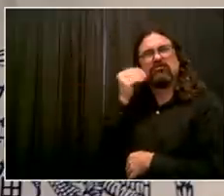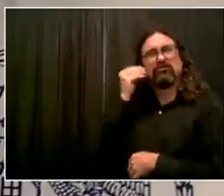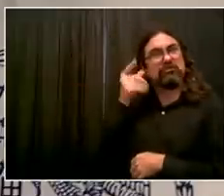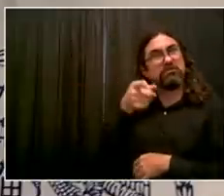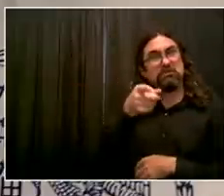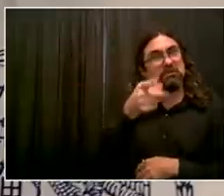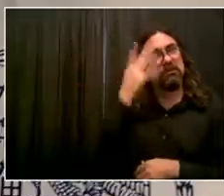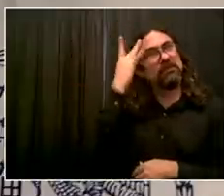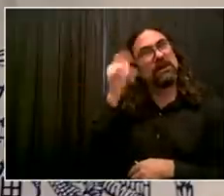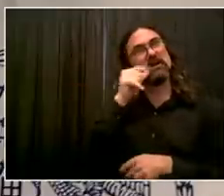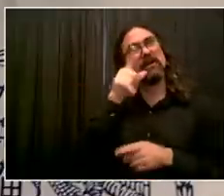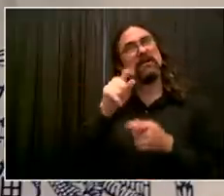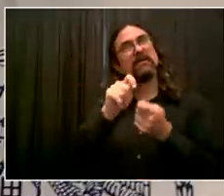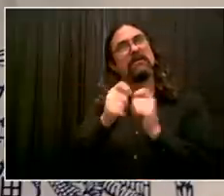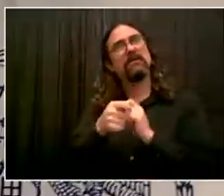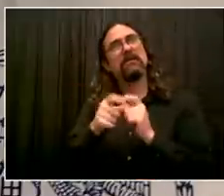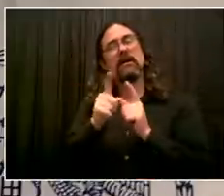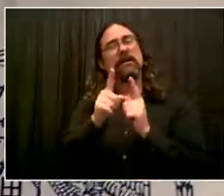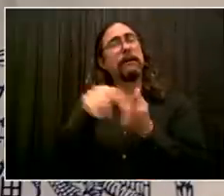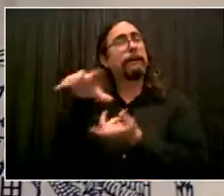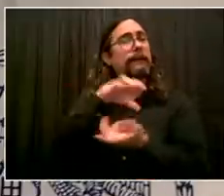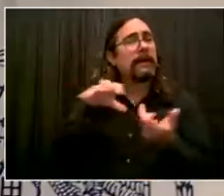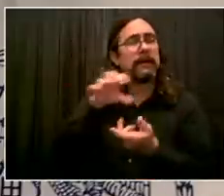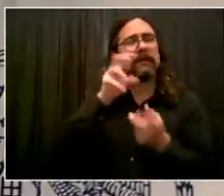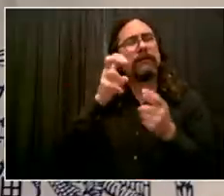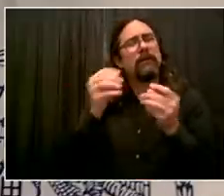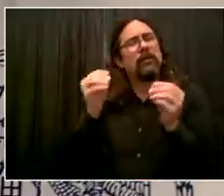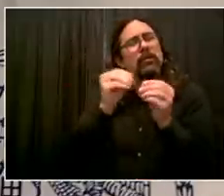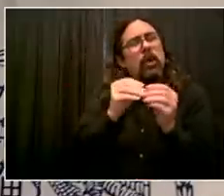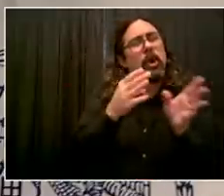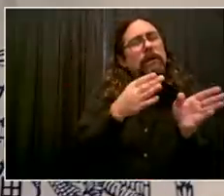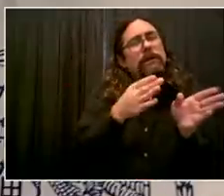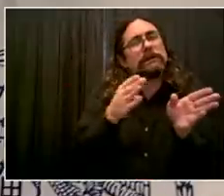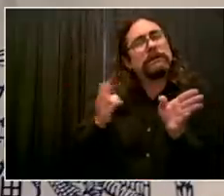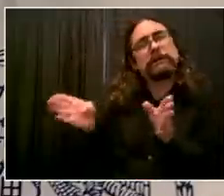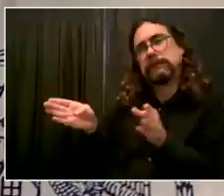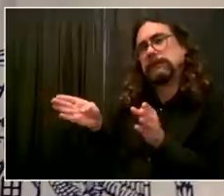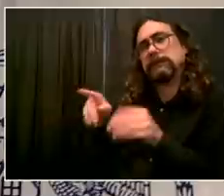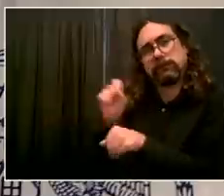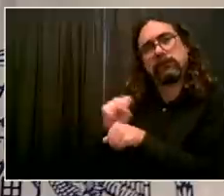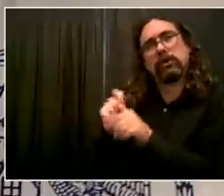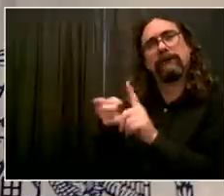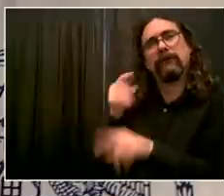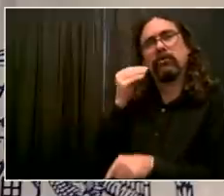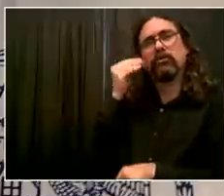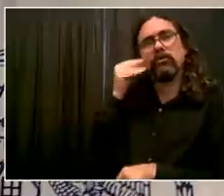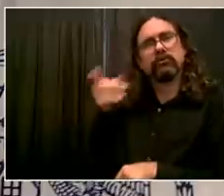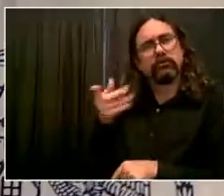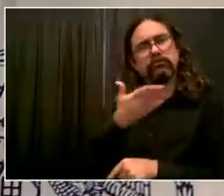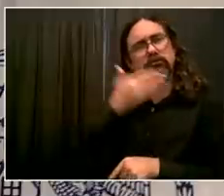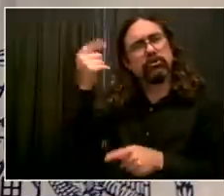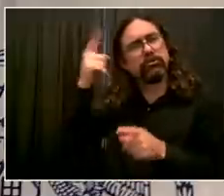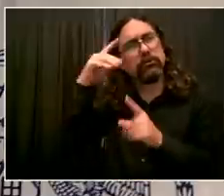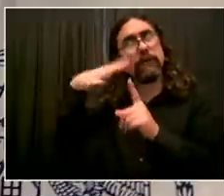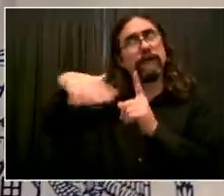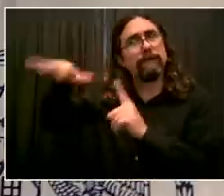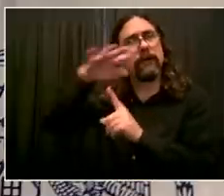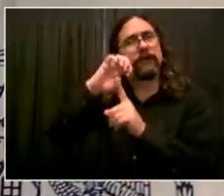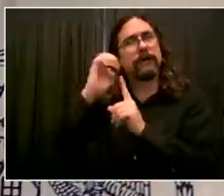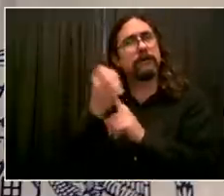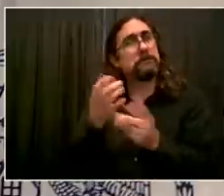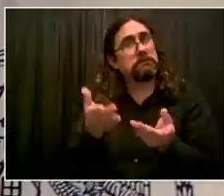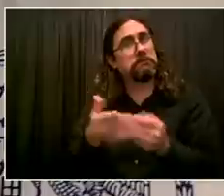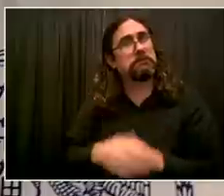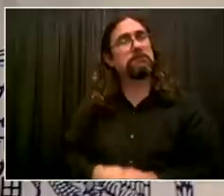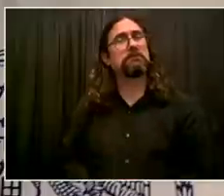transit, the impact on the carbon footprint is obviously minimal because that mass transit is running anyway. And that's what